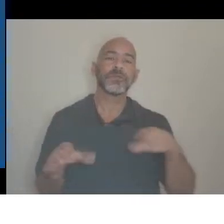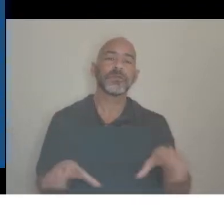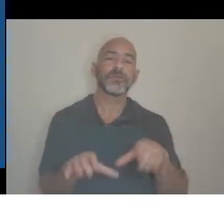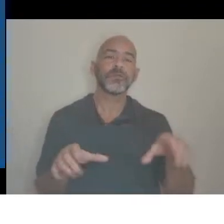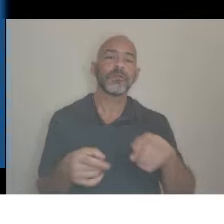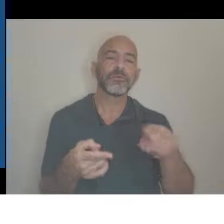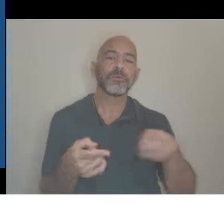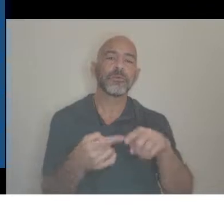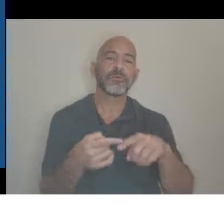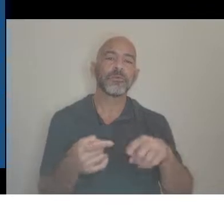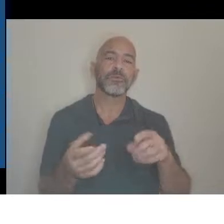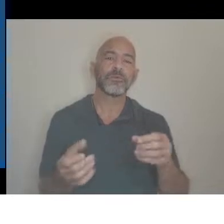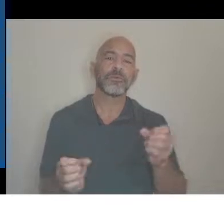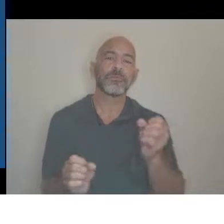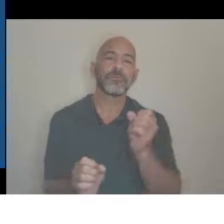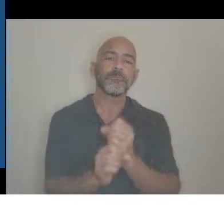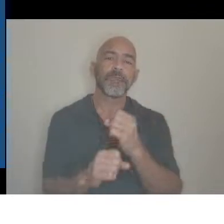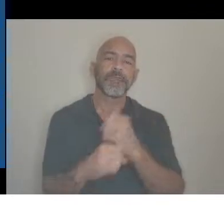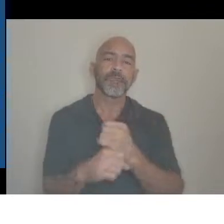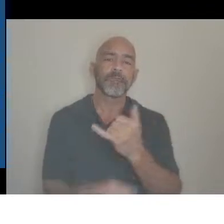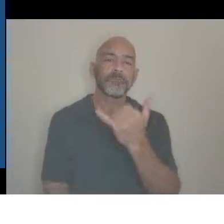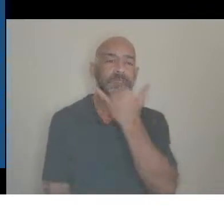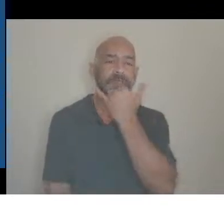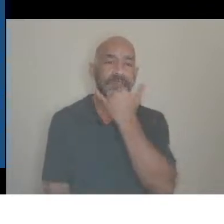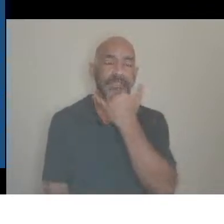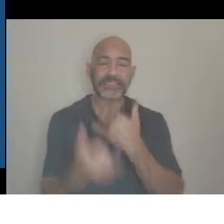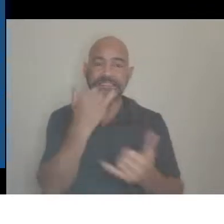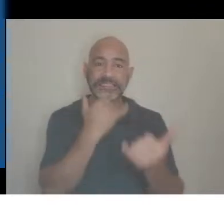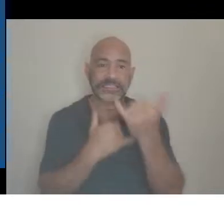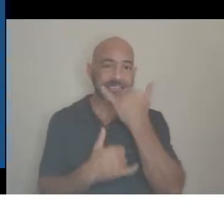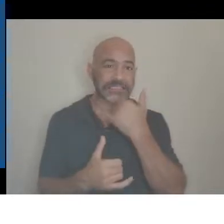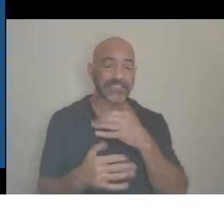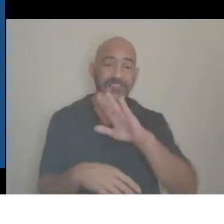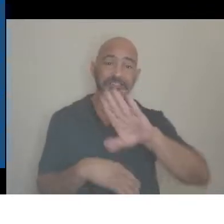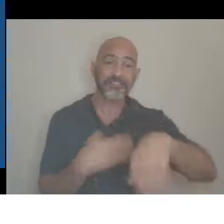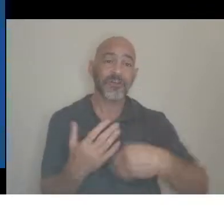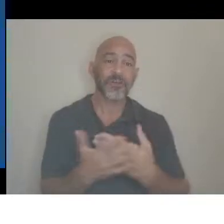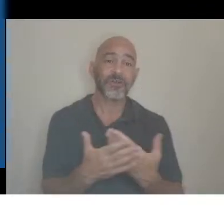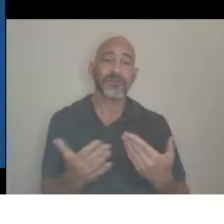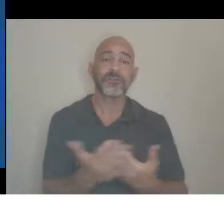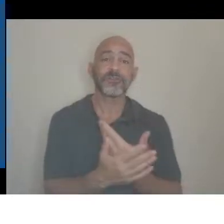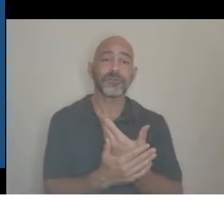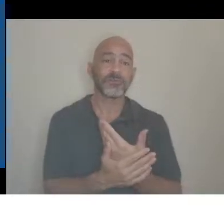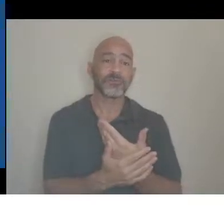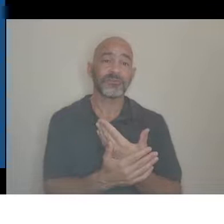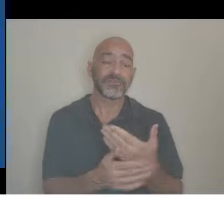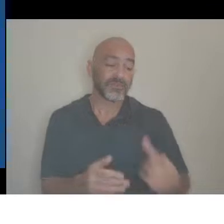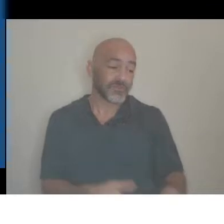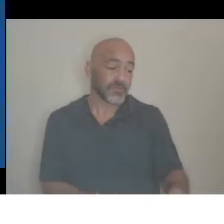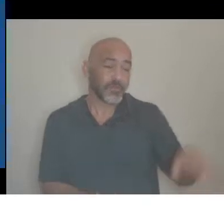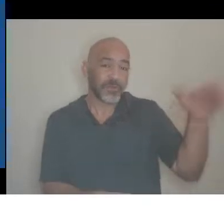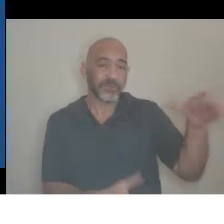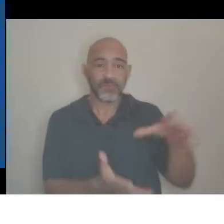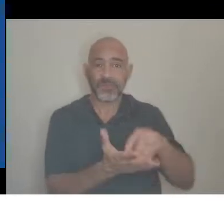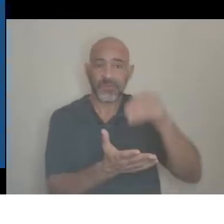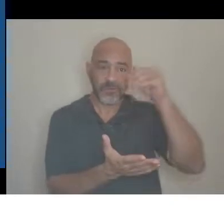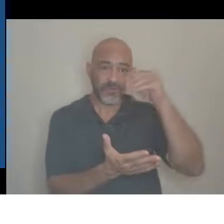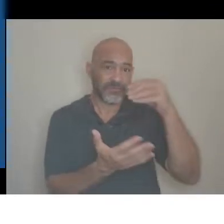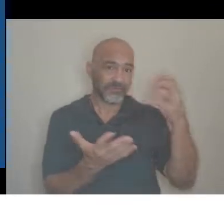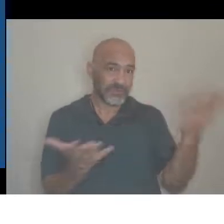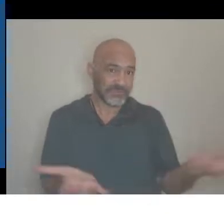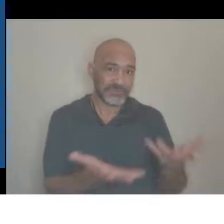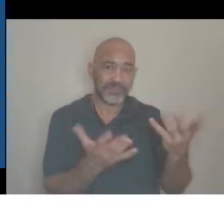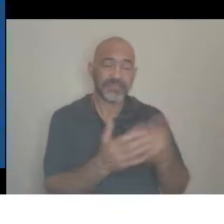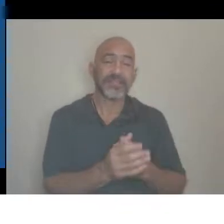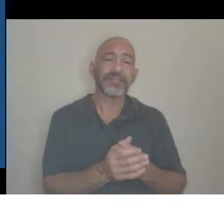mistakes? Because all this is new and not how a lot of us grew up, how would you suggest